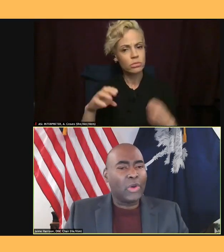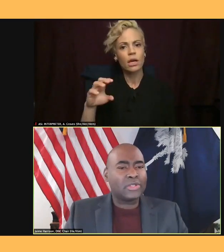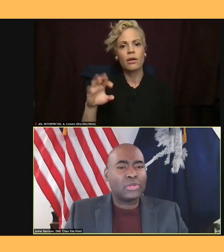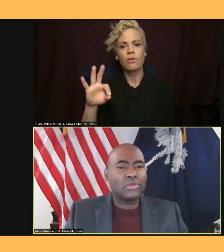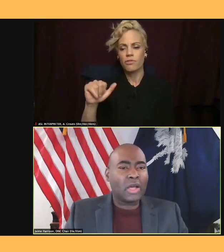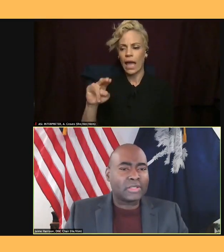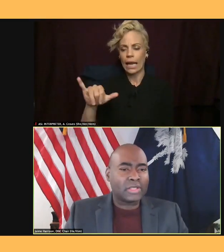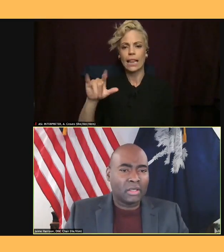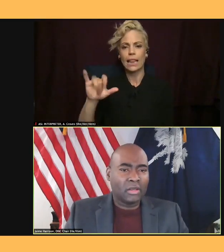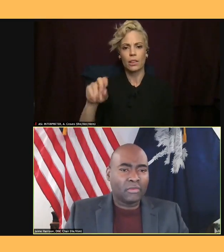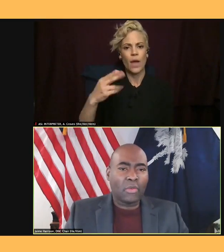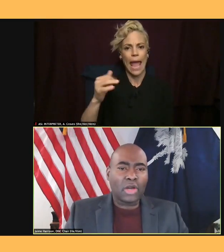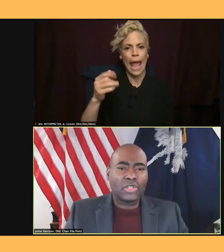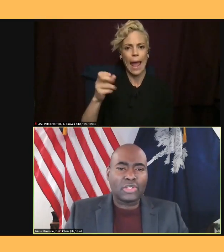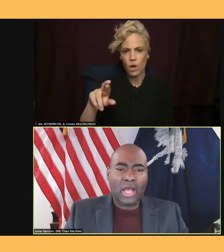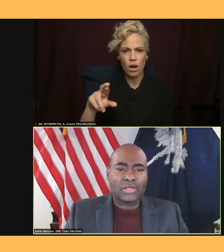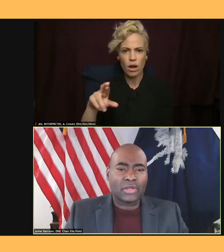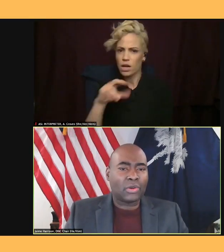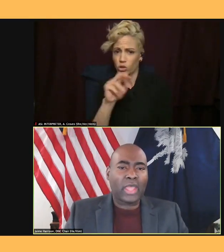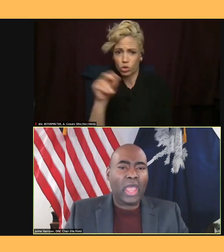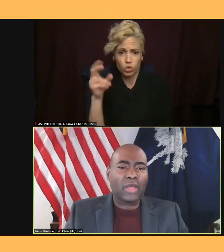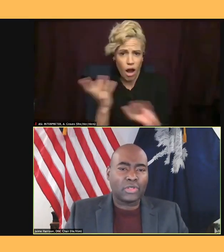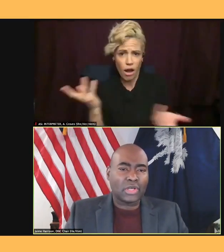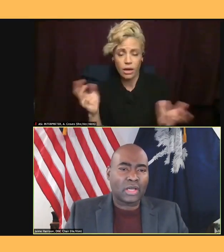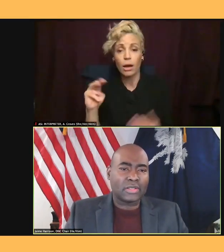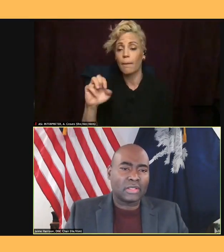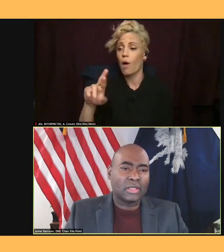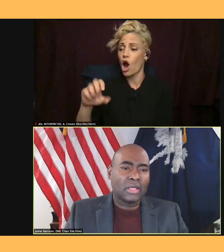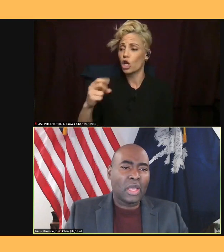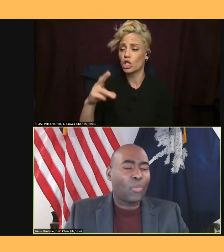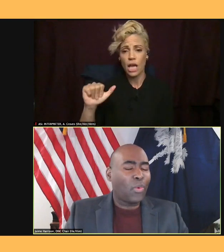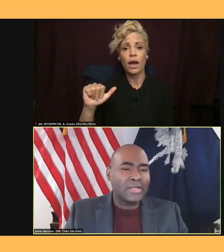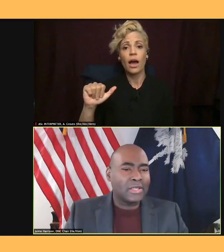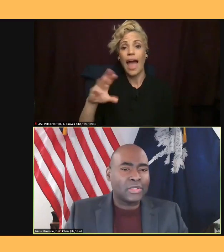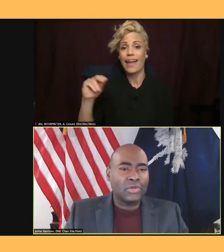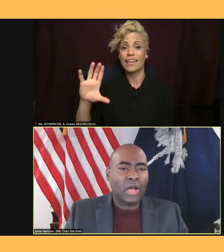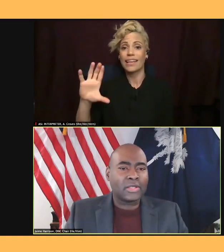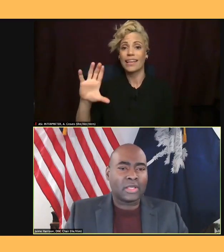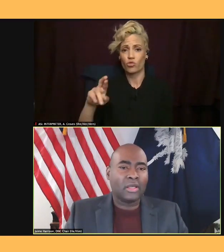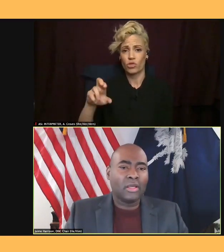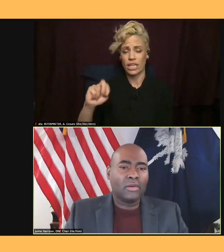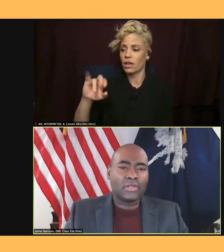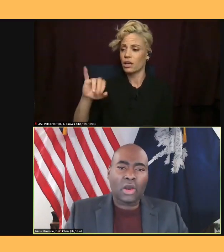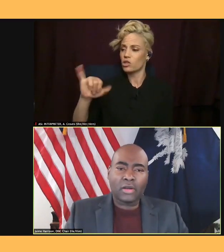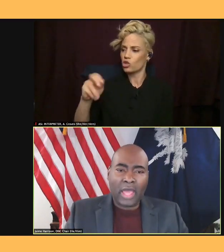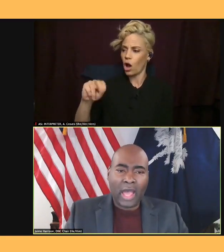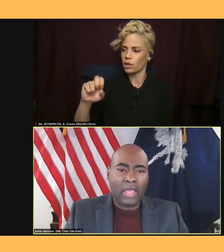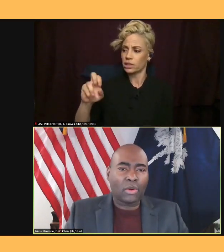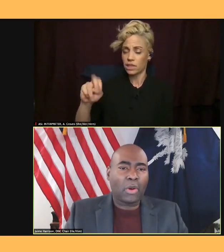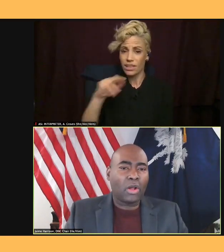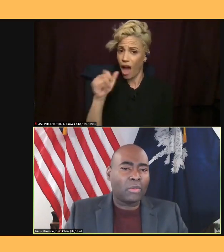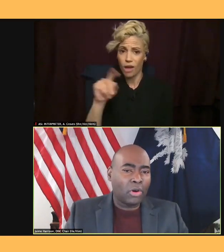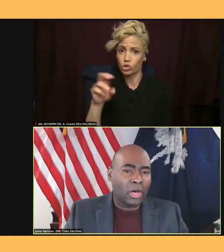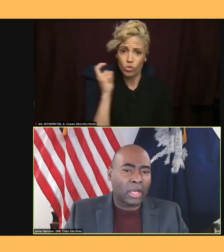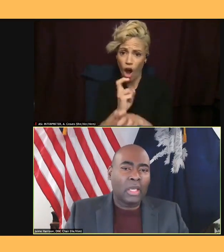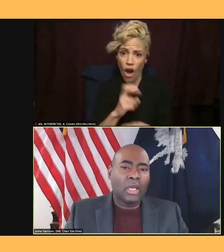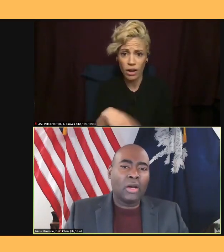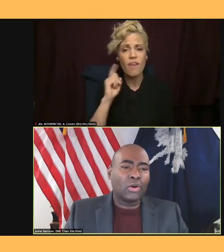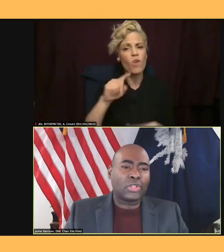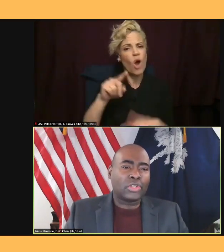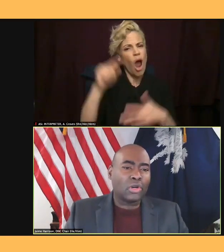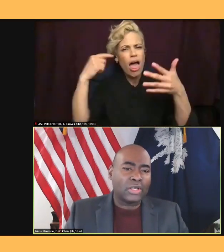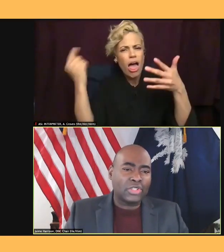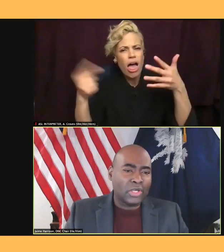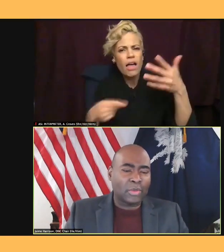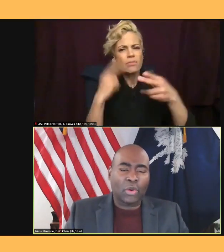for Marsha Johnson or Katherine Johnson. It wasn't too daunting for Dorothy Height or Pauline Murray or Shirley Chisholm